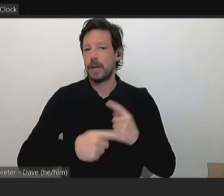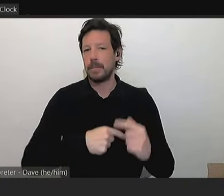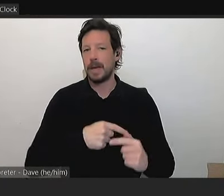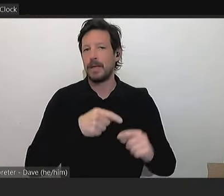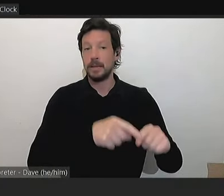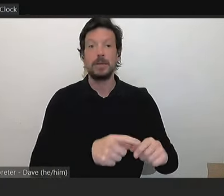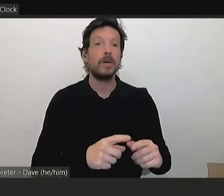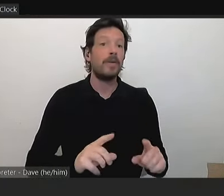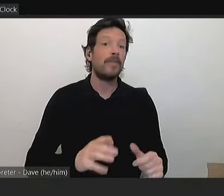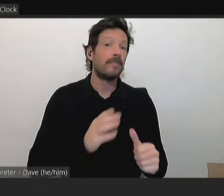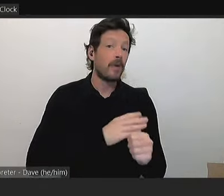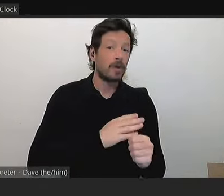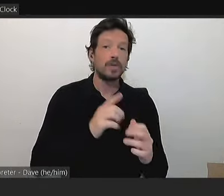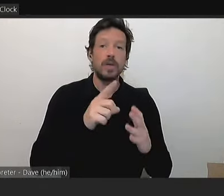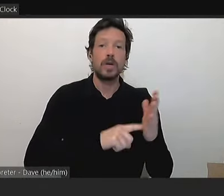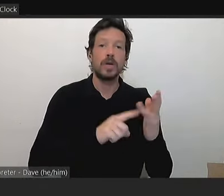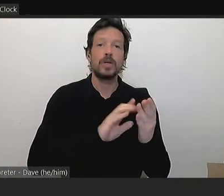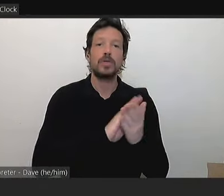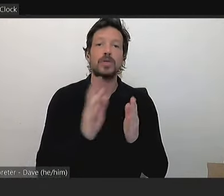who would like to speak.